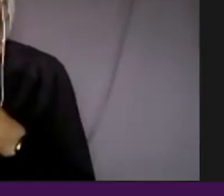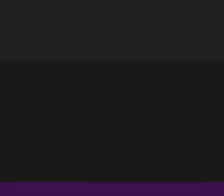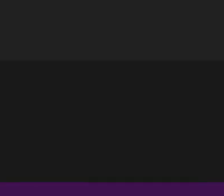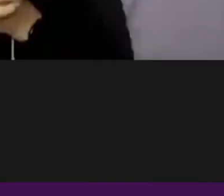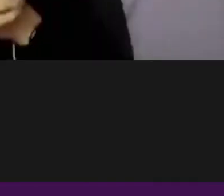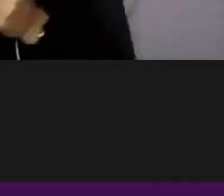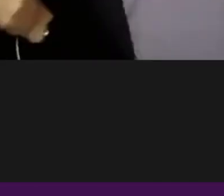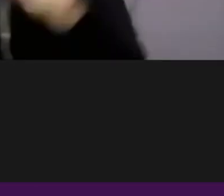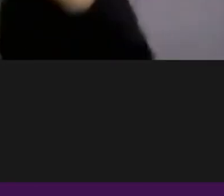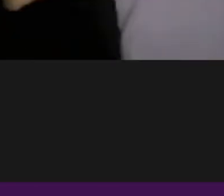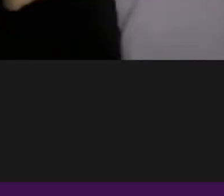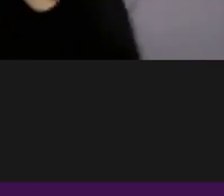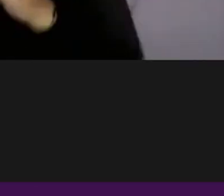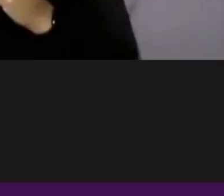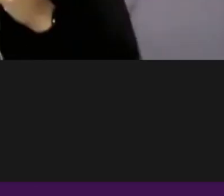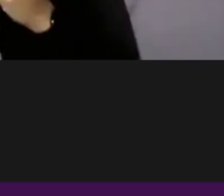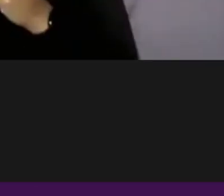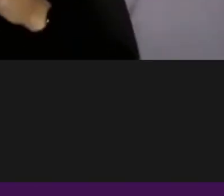Um,